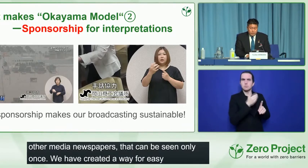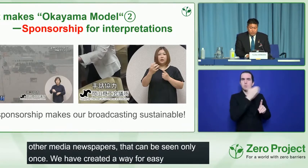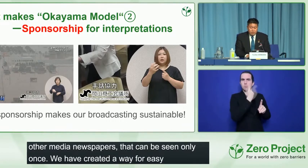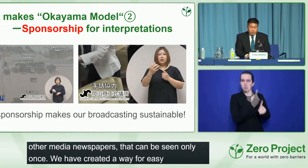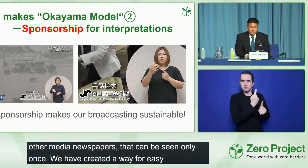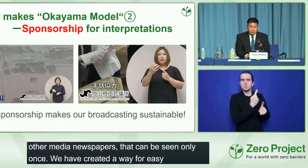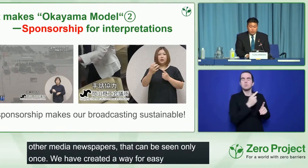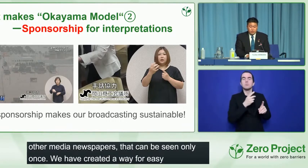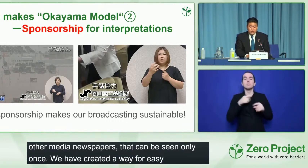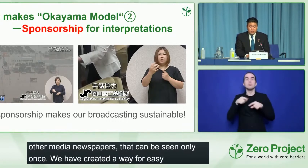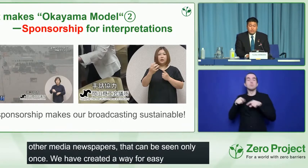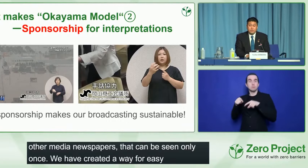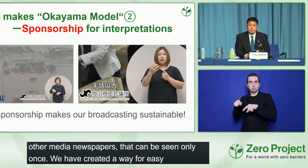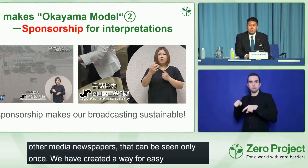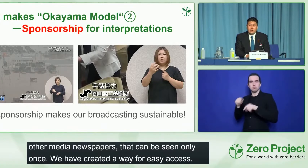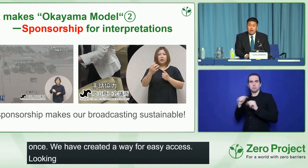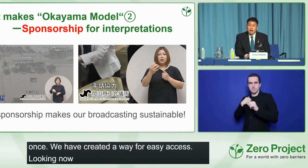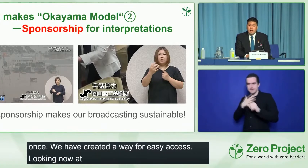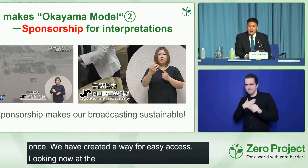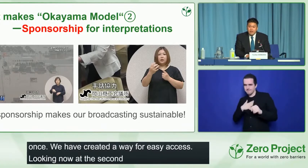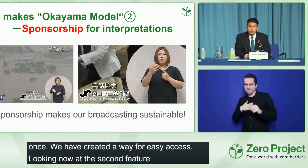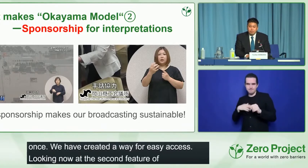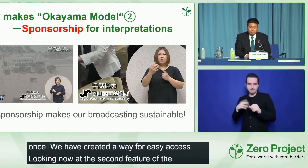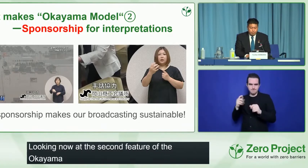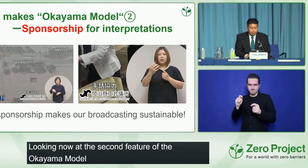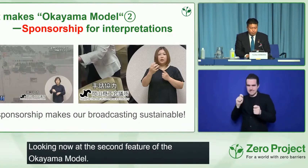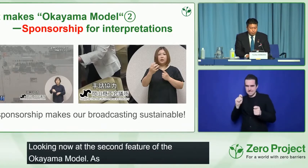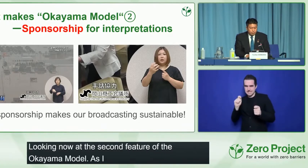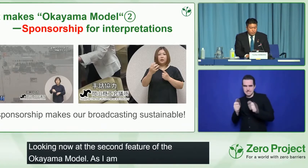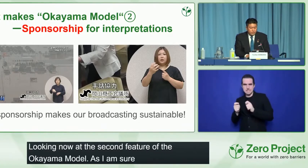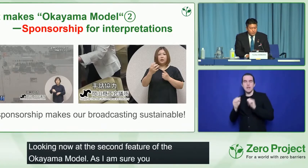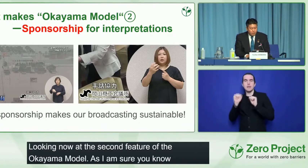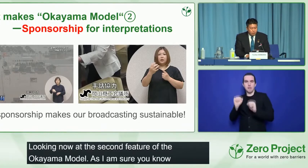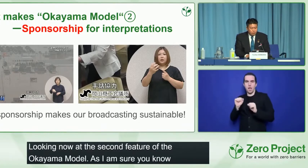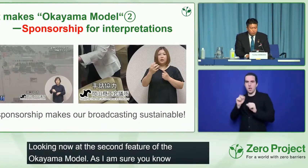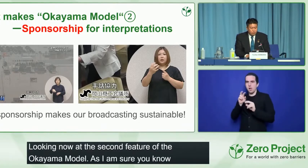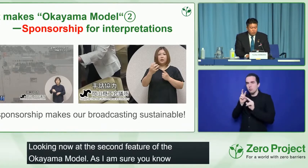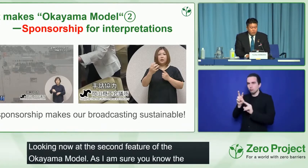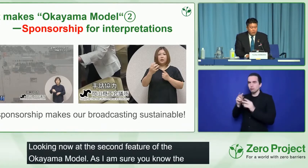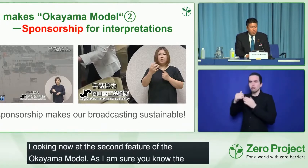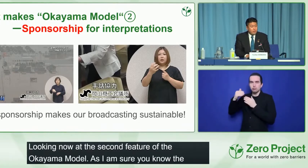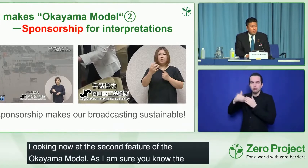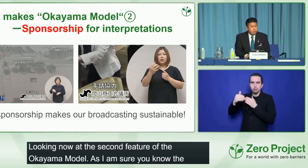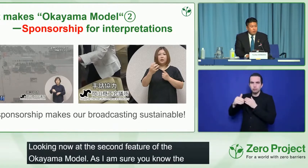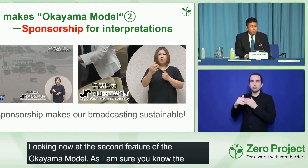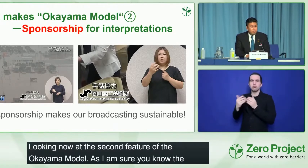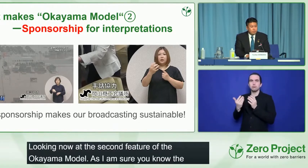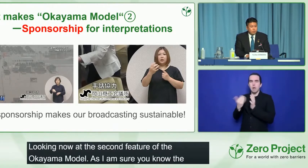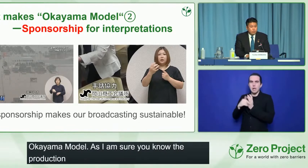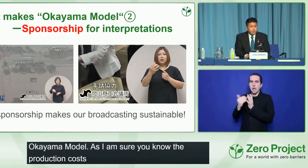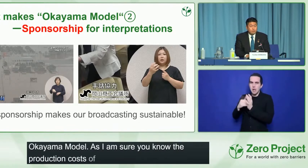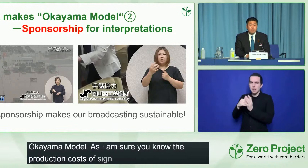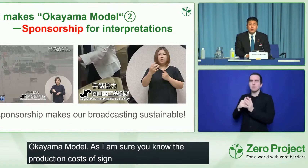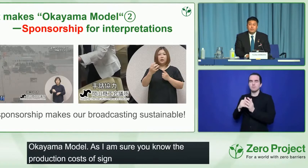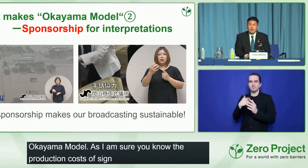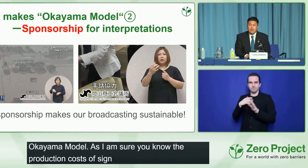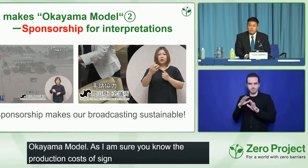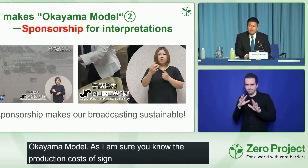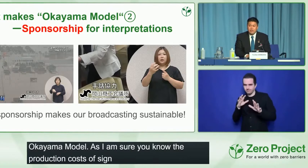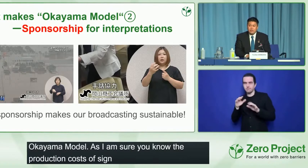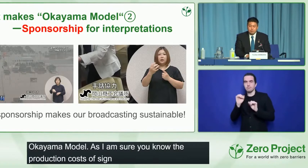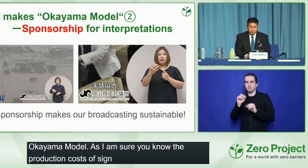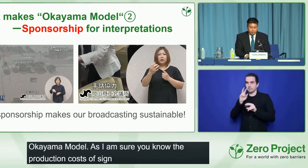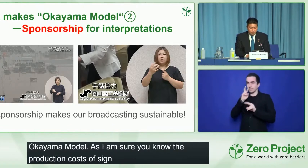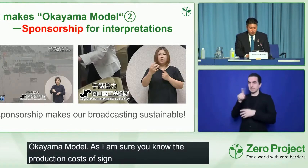costs of sign language broadcasting are high. So, I came up with the following